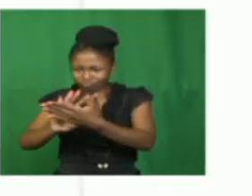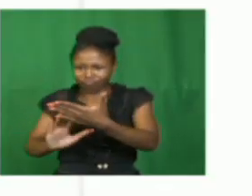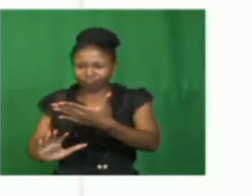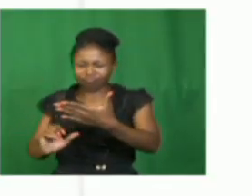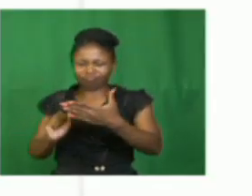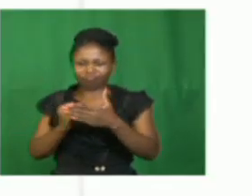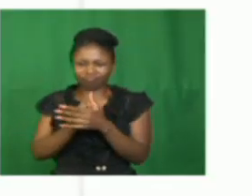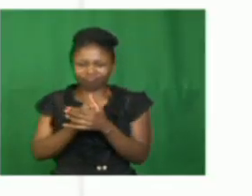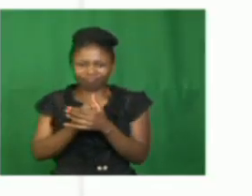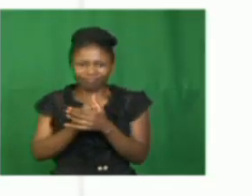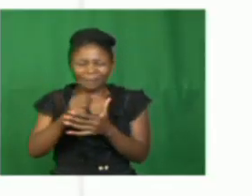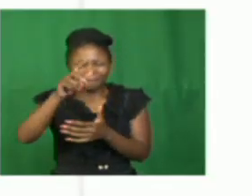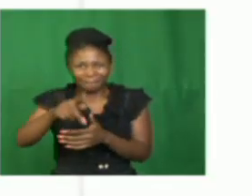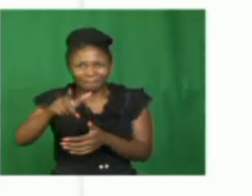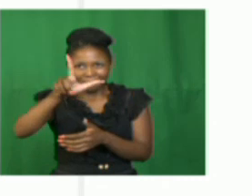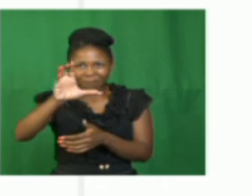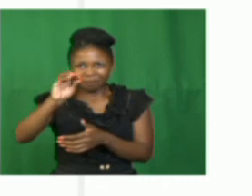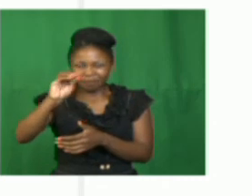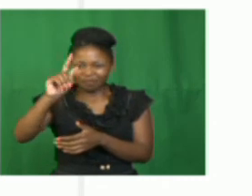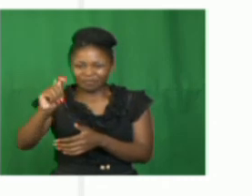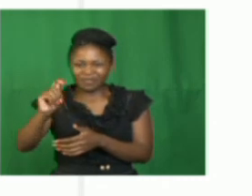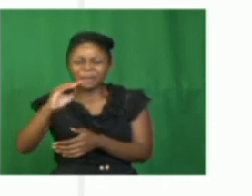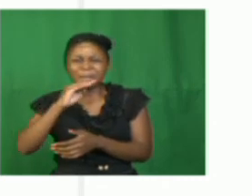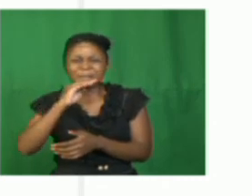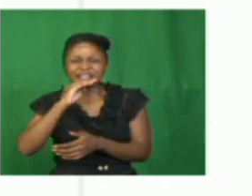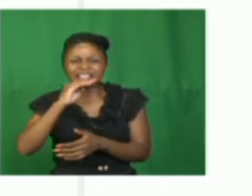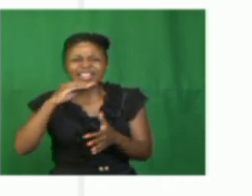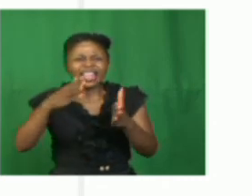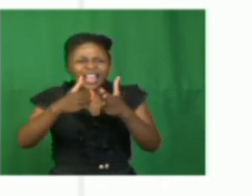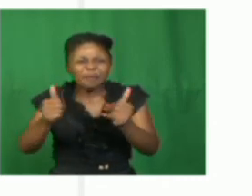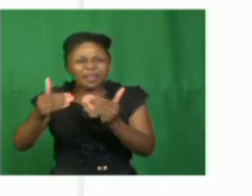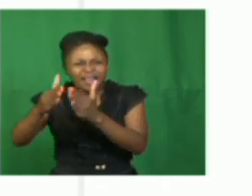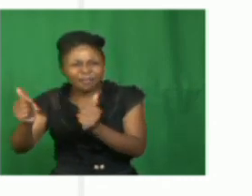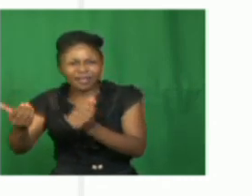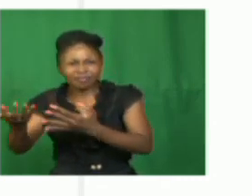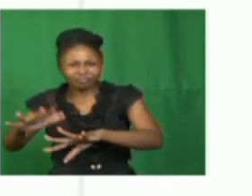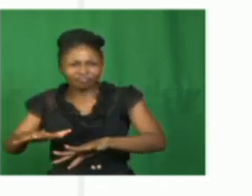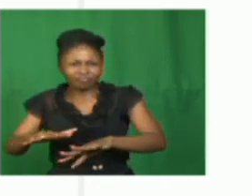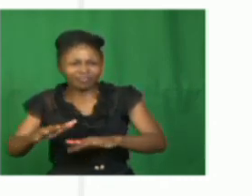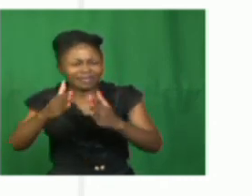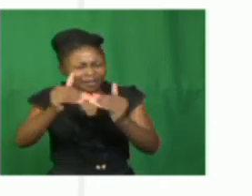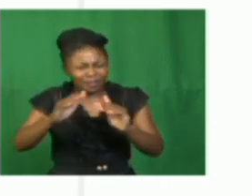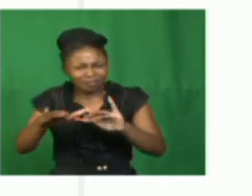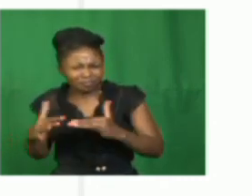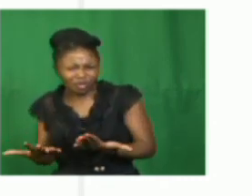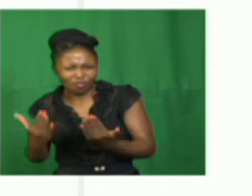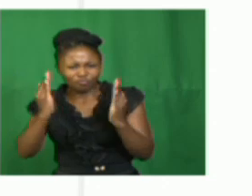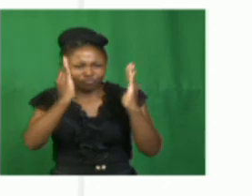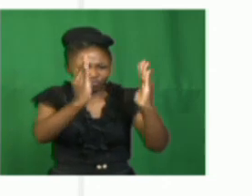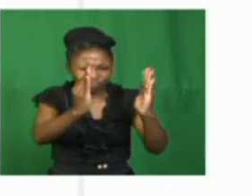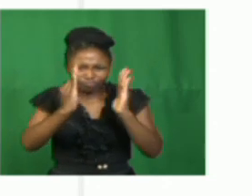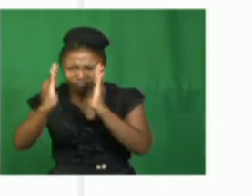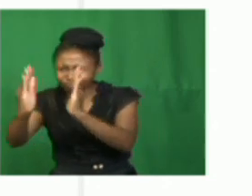By plot, we mean the order of events. You remember, when we defined